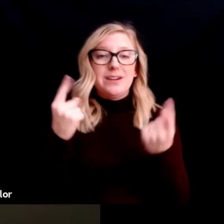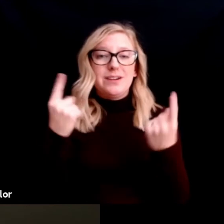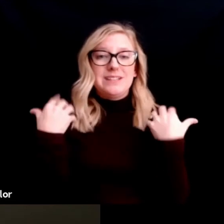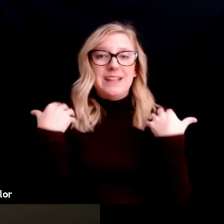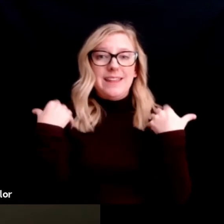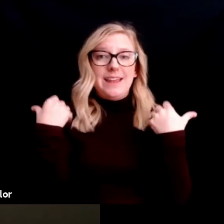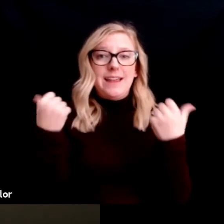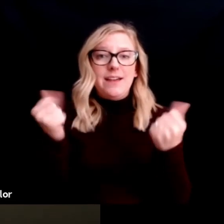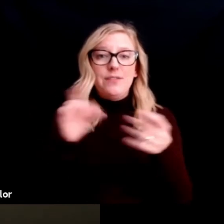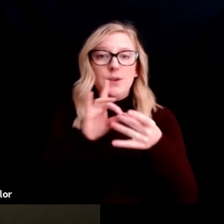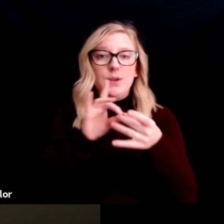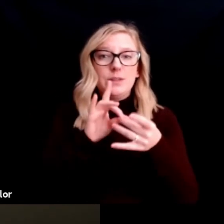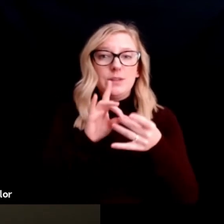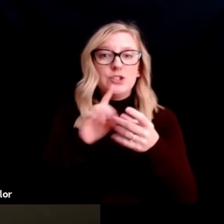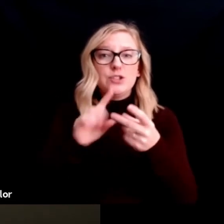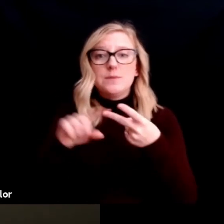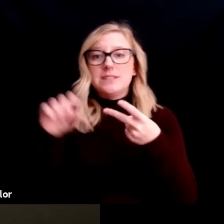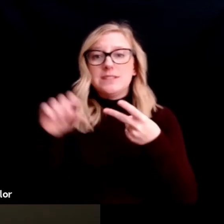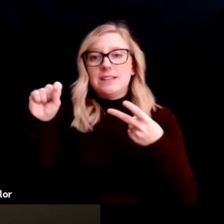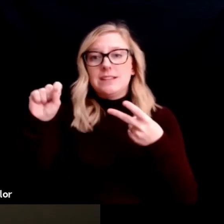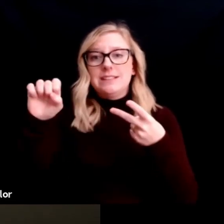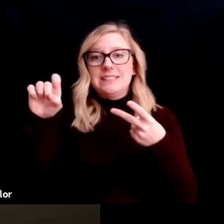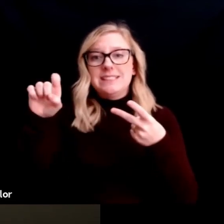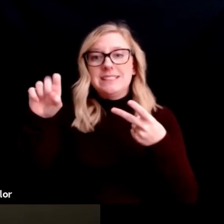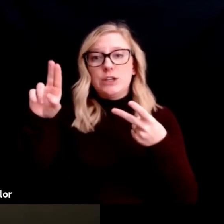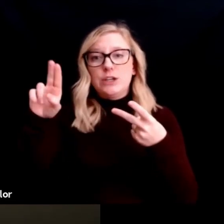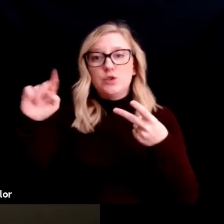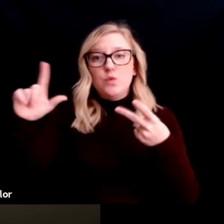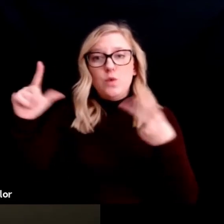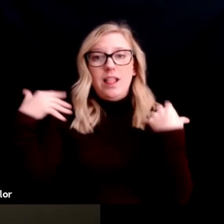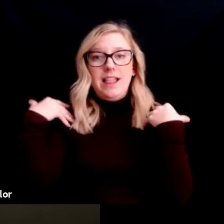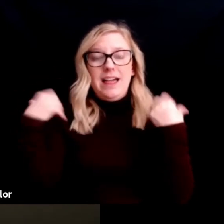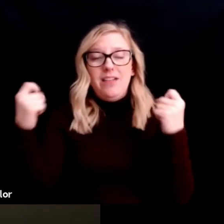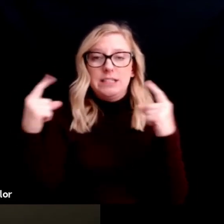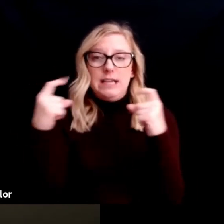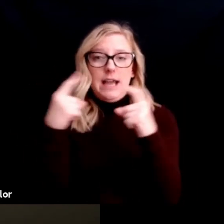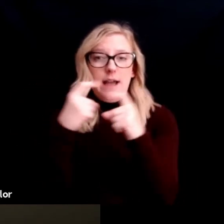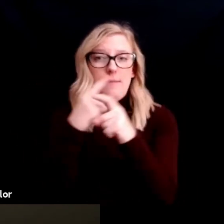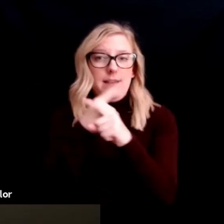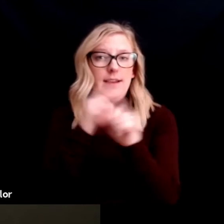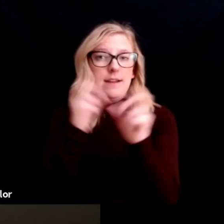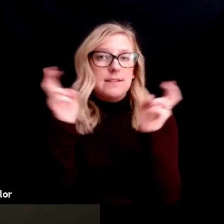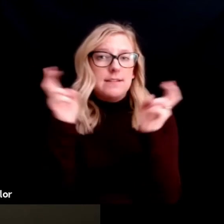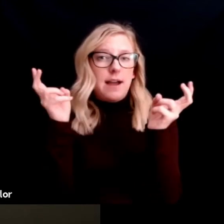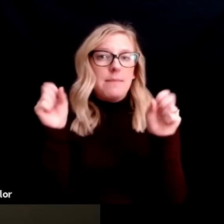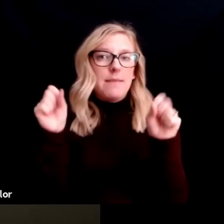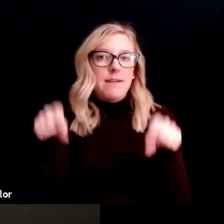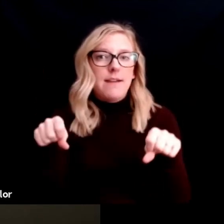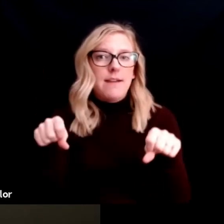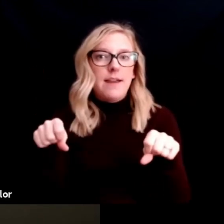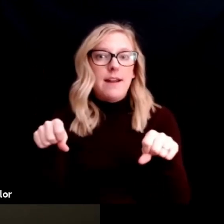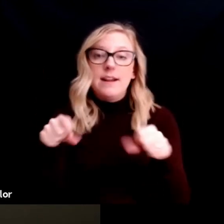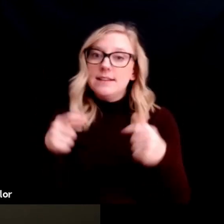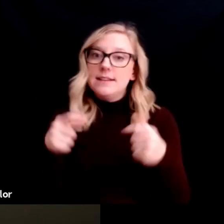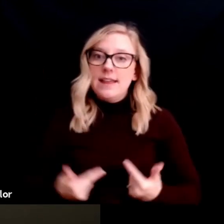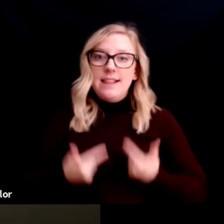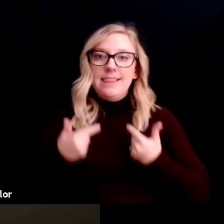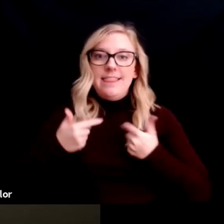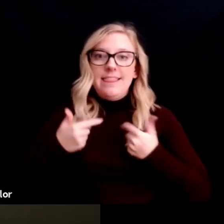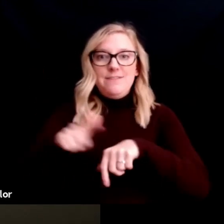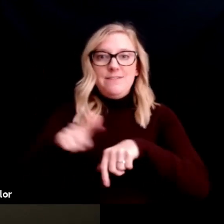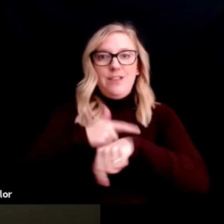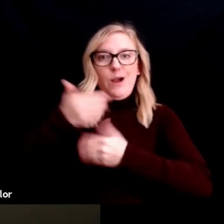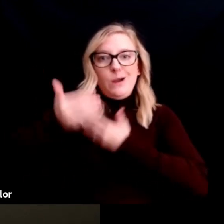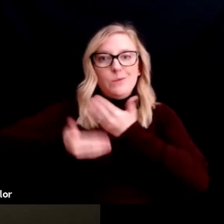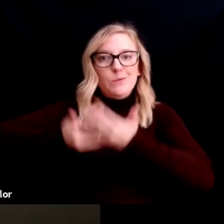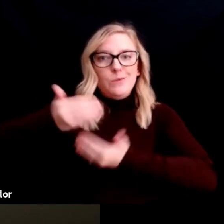health can be a really complicated topic. And, yeah, it's a lifelong process. And we're all learning. We're not